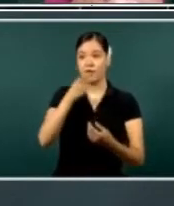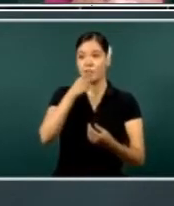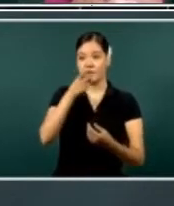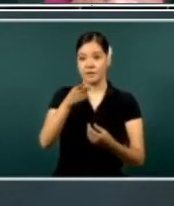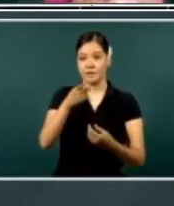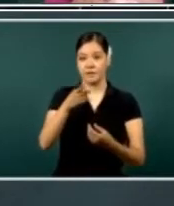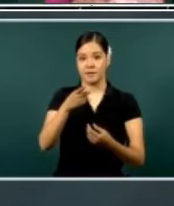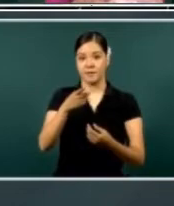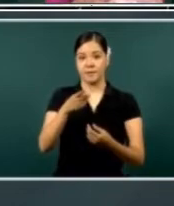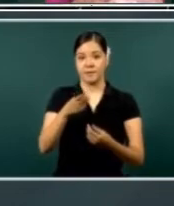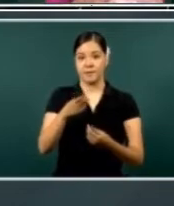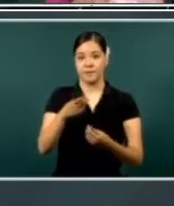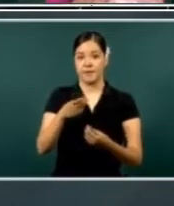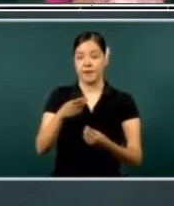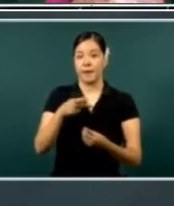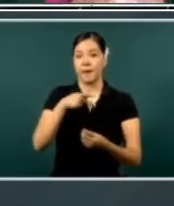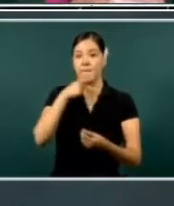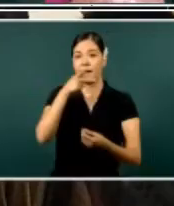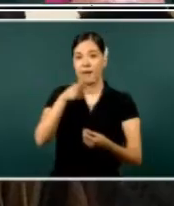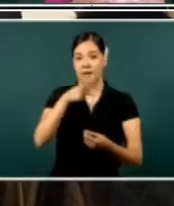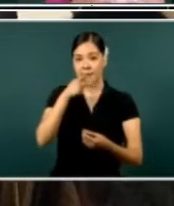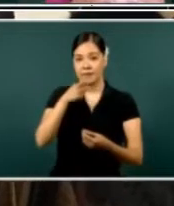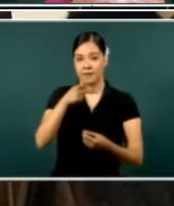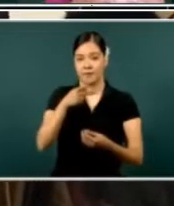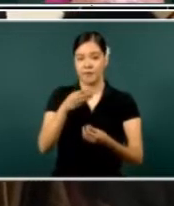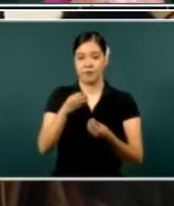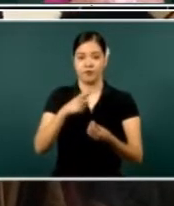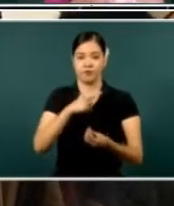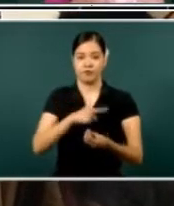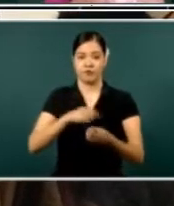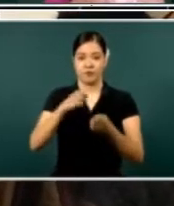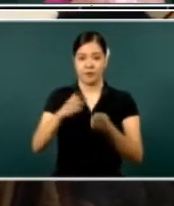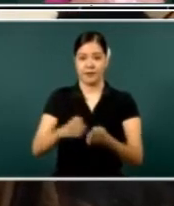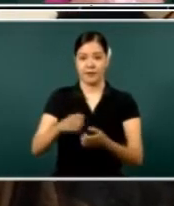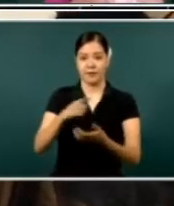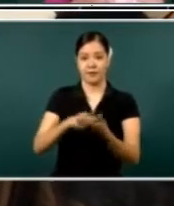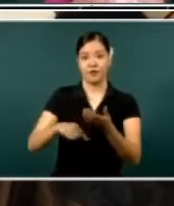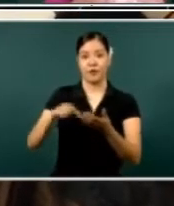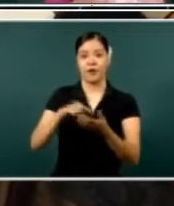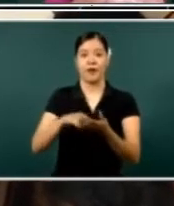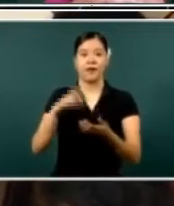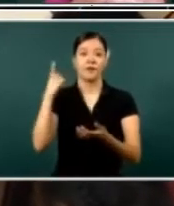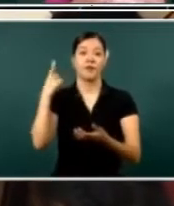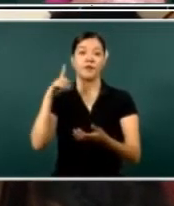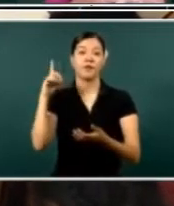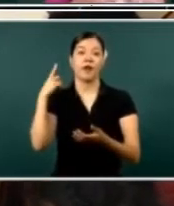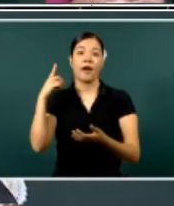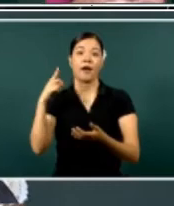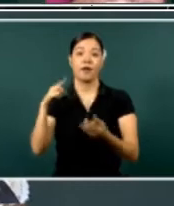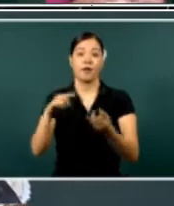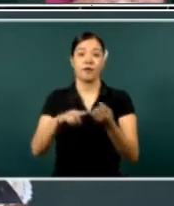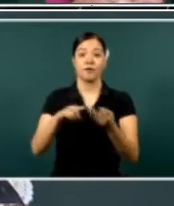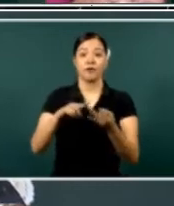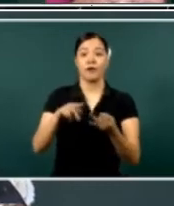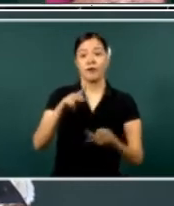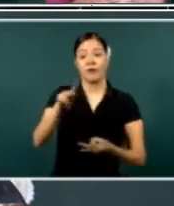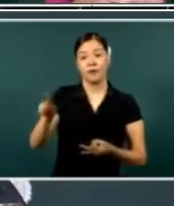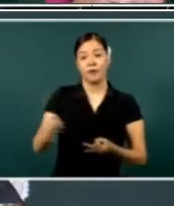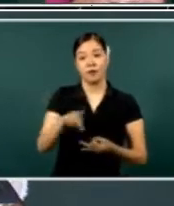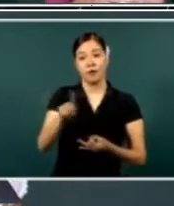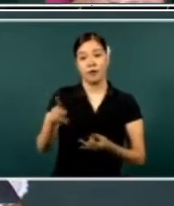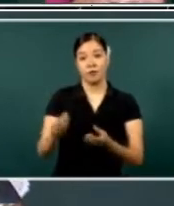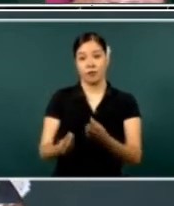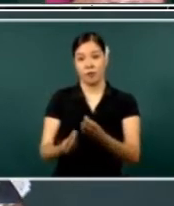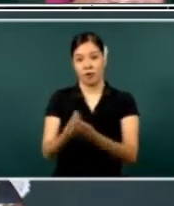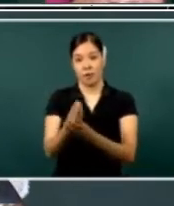uh, of the original people of, uh, Durango and from the, uh, area of Mezquital